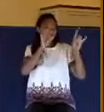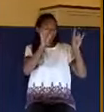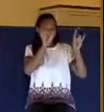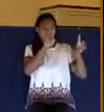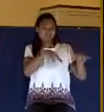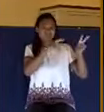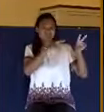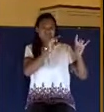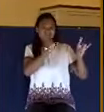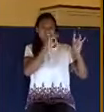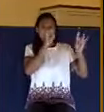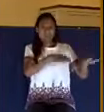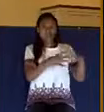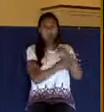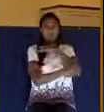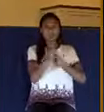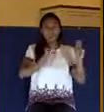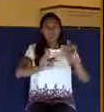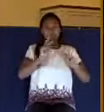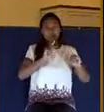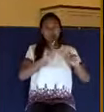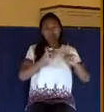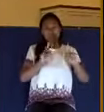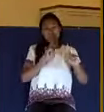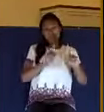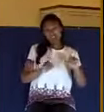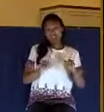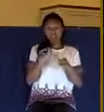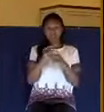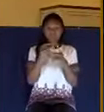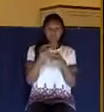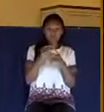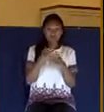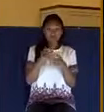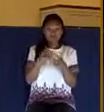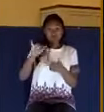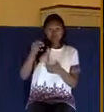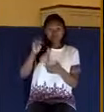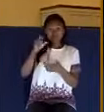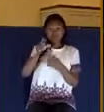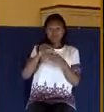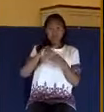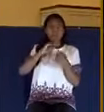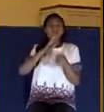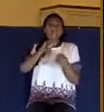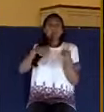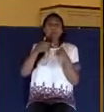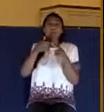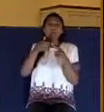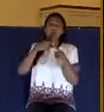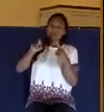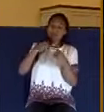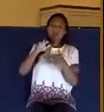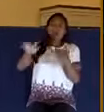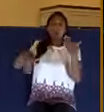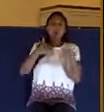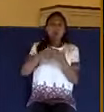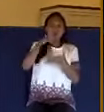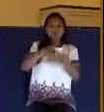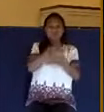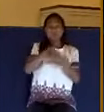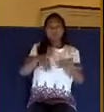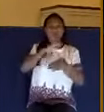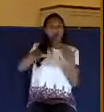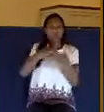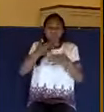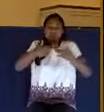the poor. But really the words that he gives us here applies to all types of prejudice, whether it's prejudice towards someone based on their economic status